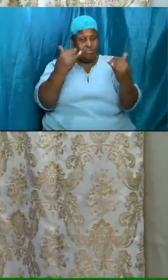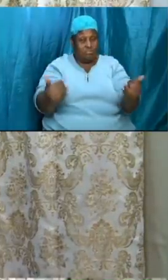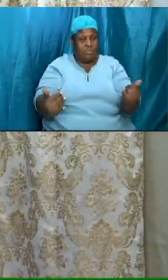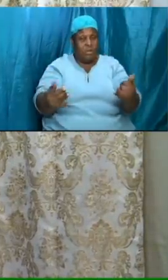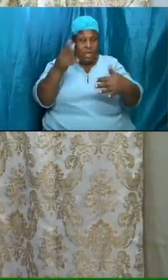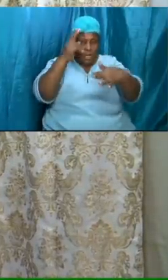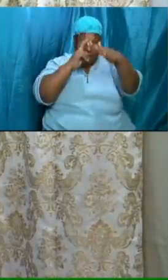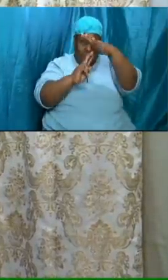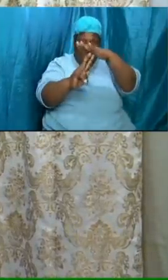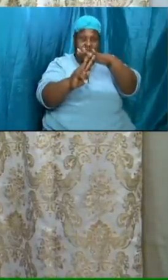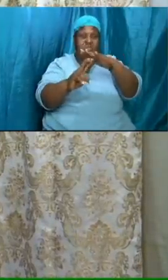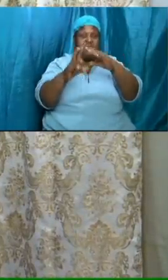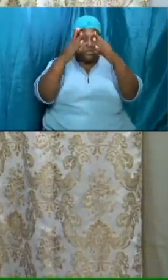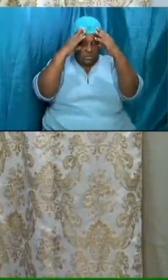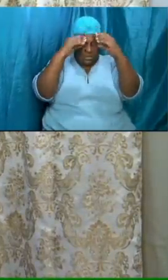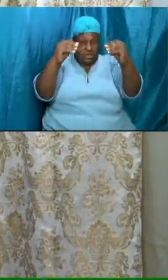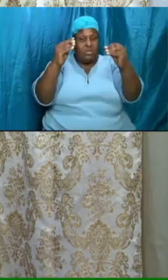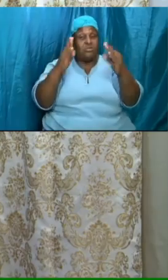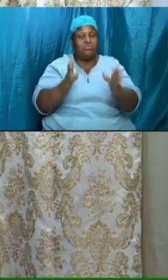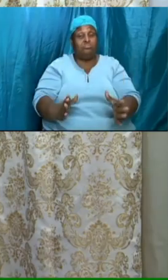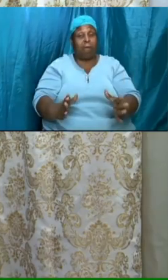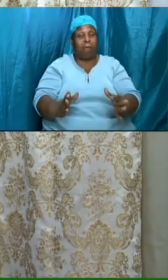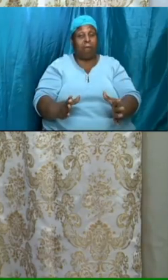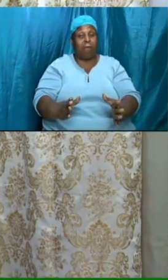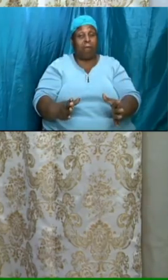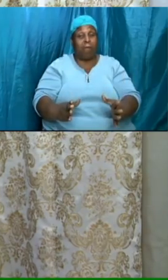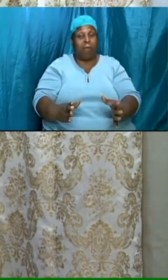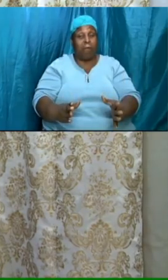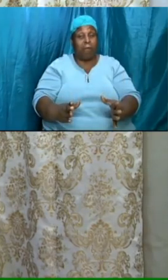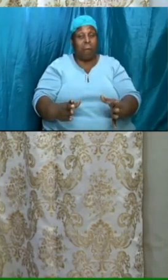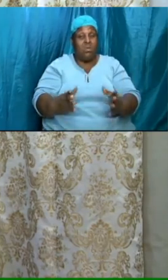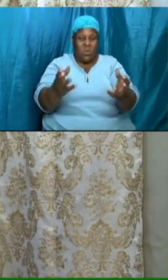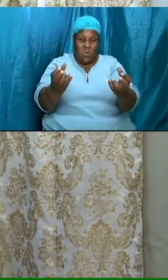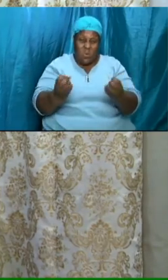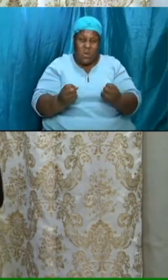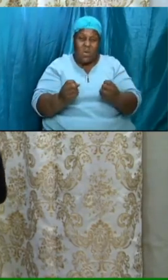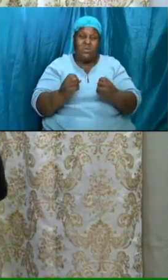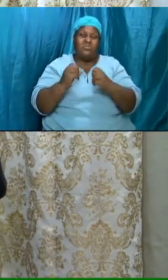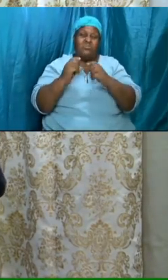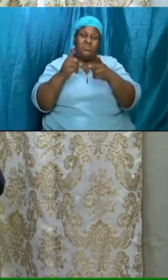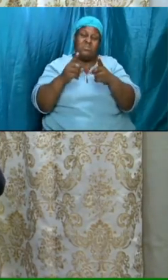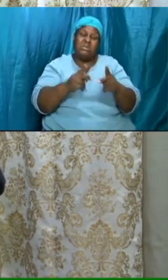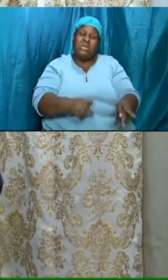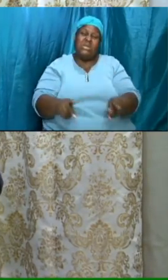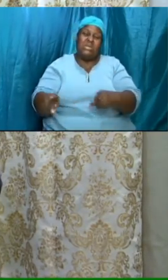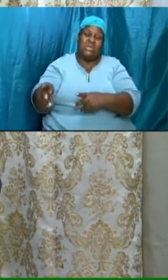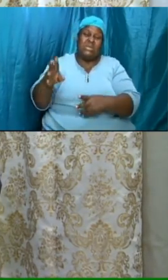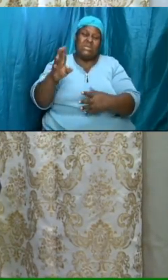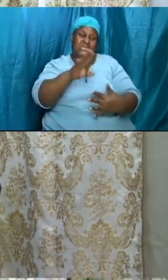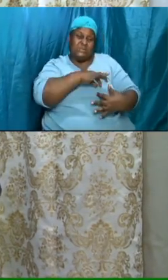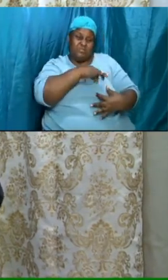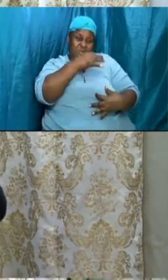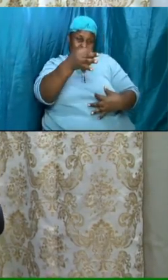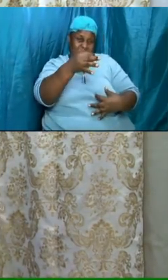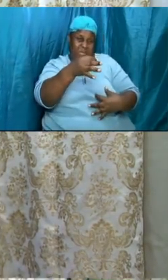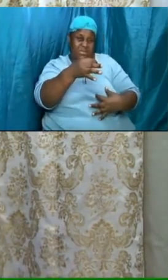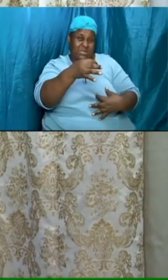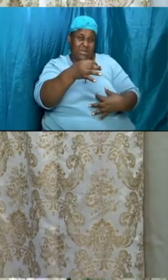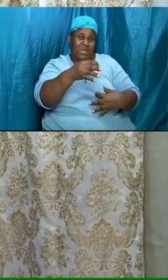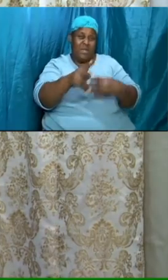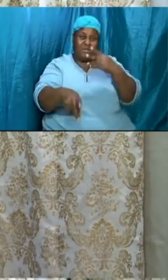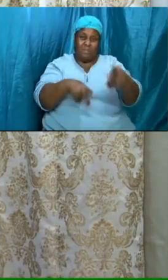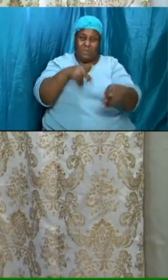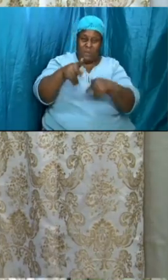and i want to inject into the spirit of the saints of god into all of our spirits right now